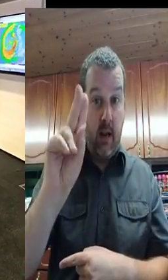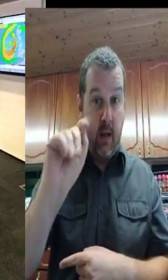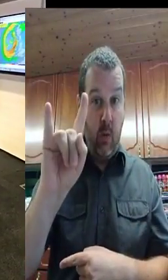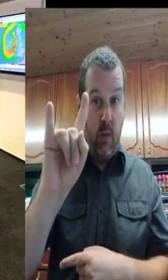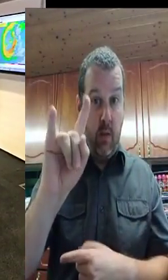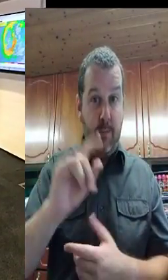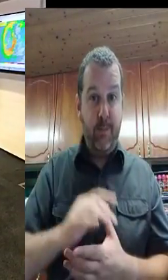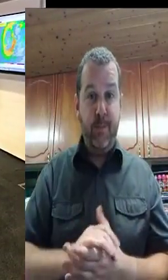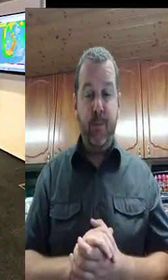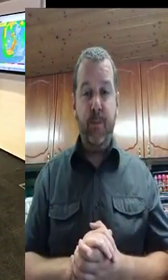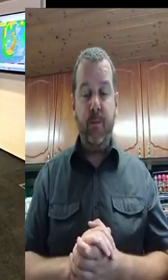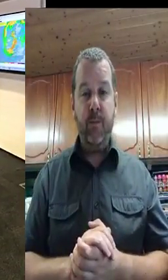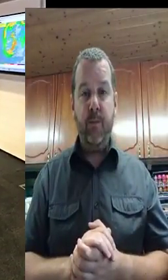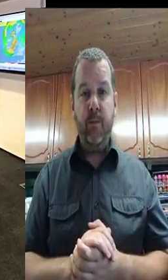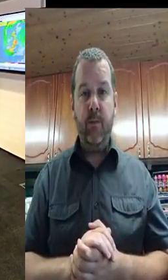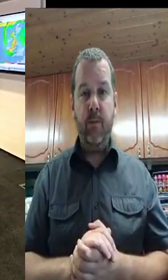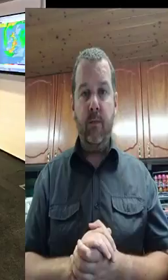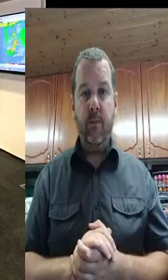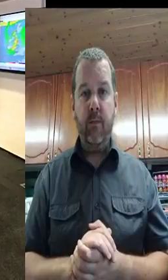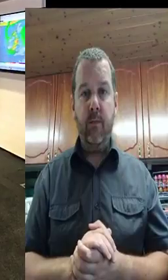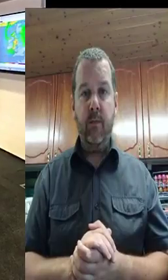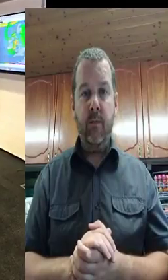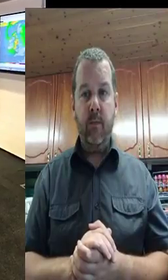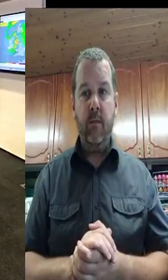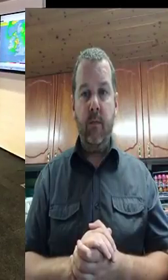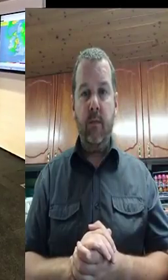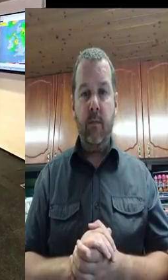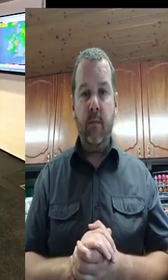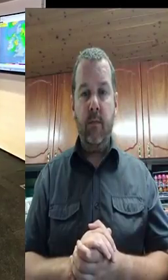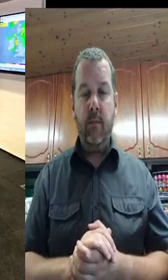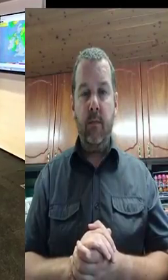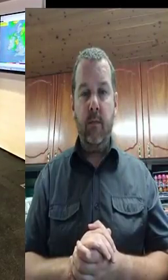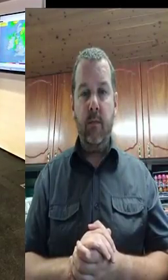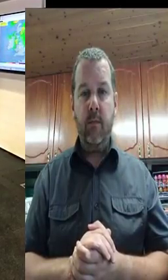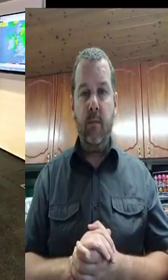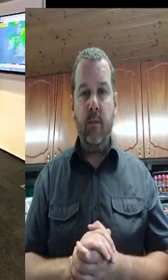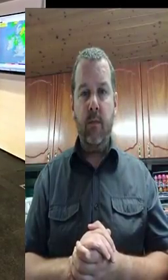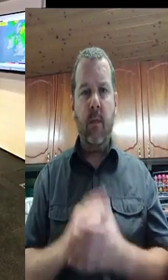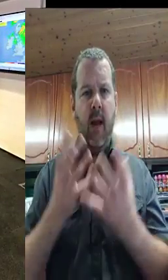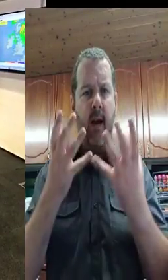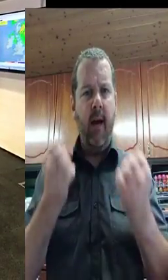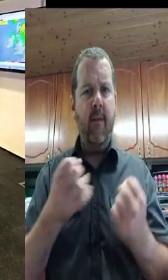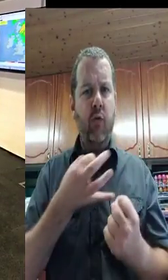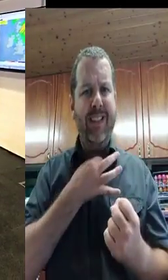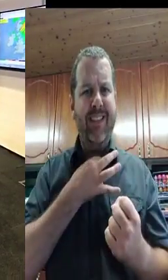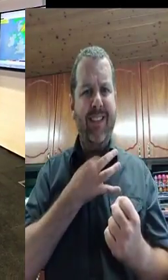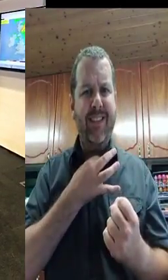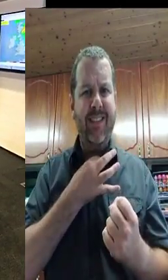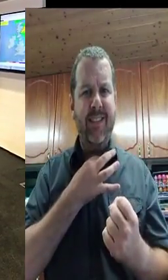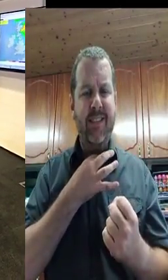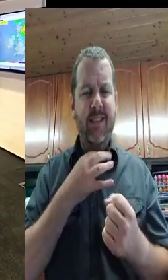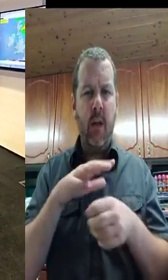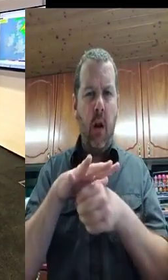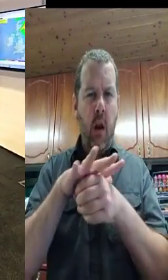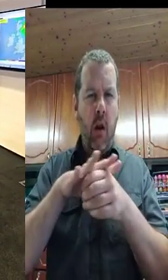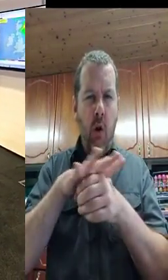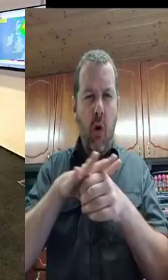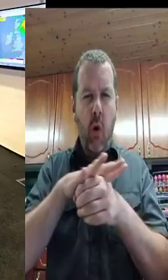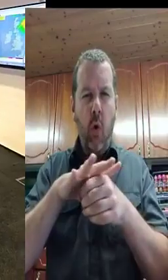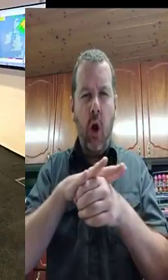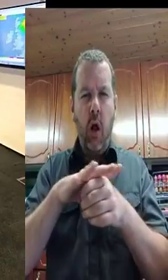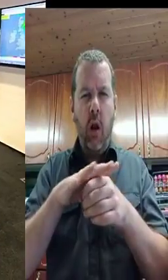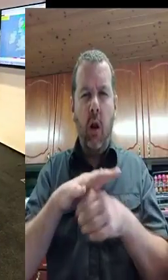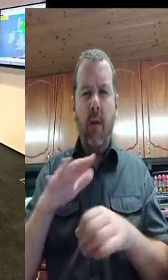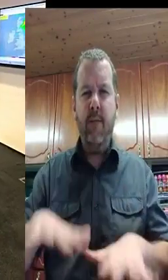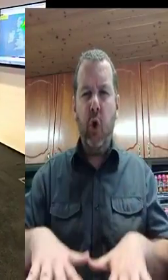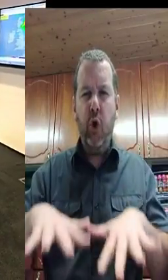here, killed 11 people in 1961. So essentially what we're asking people in counties